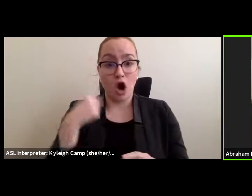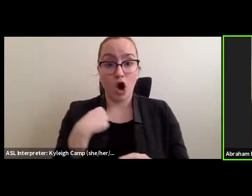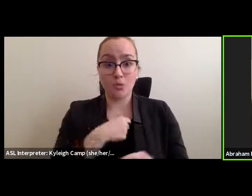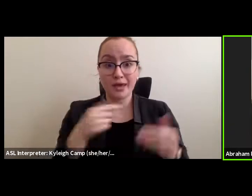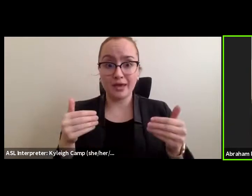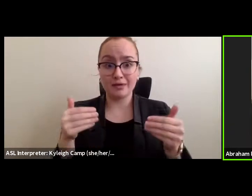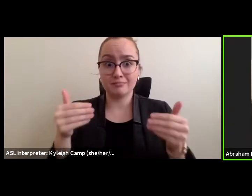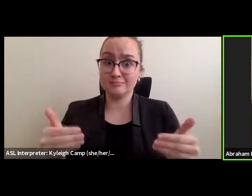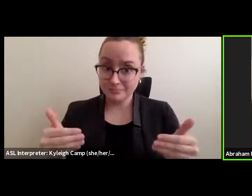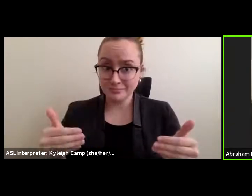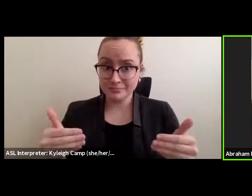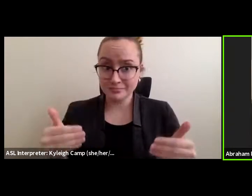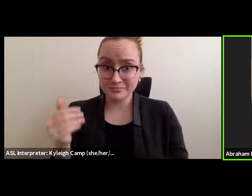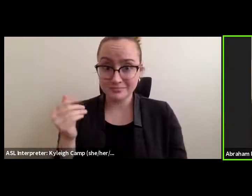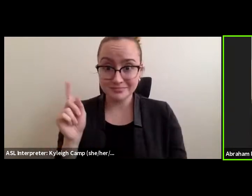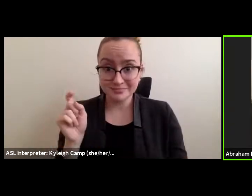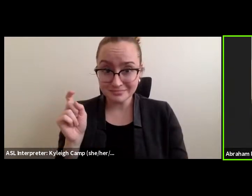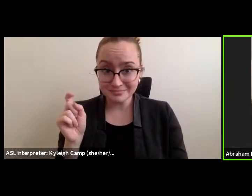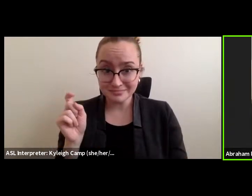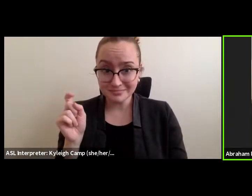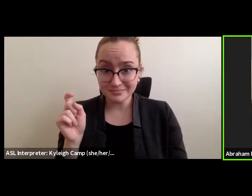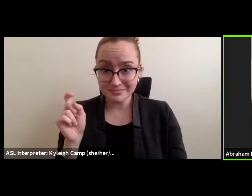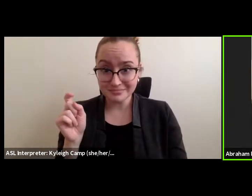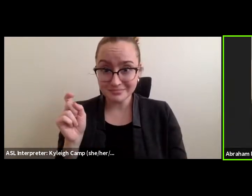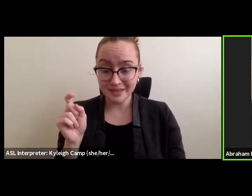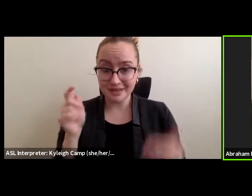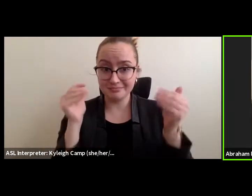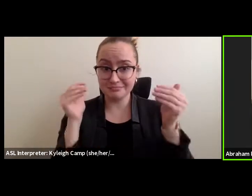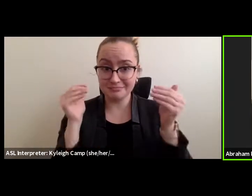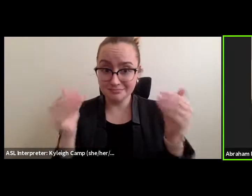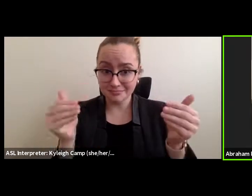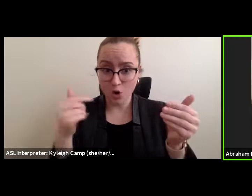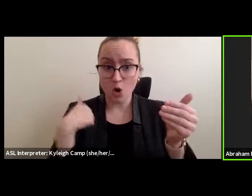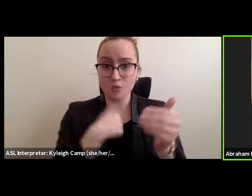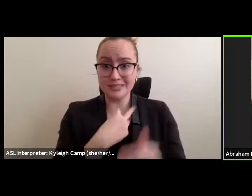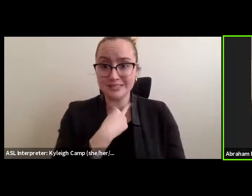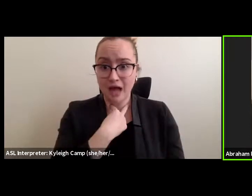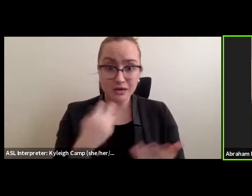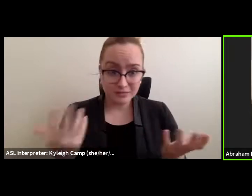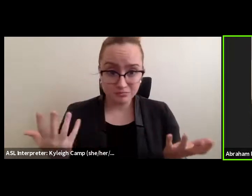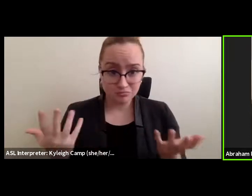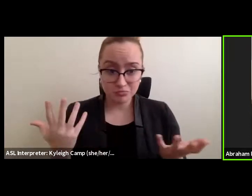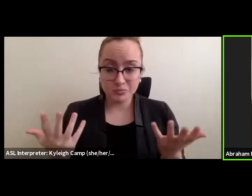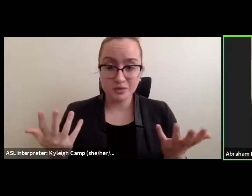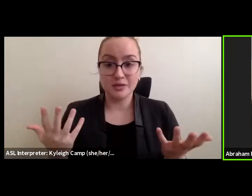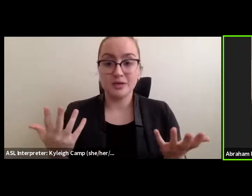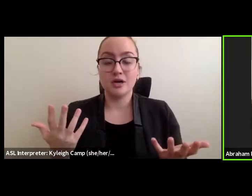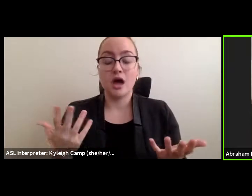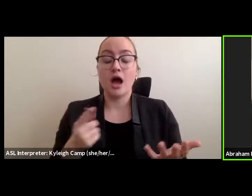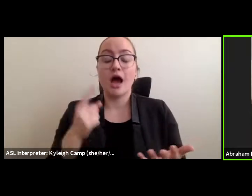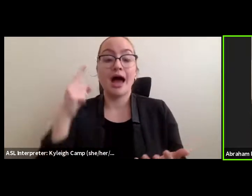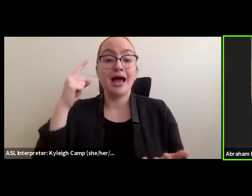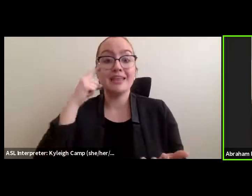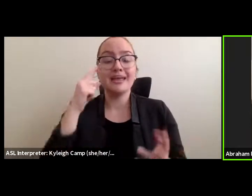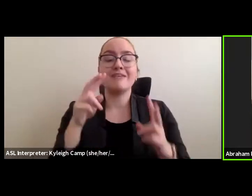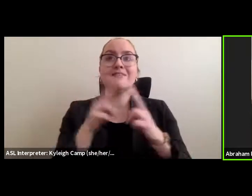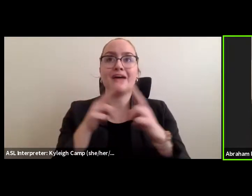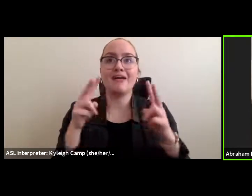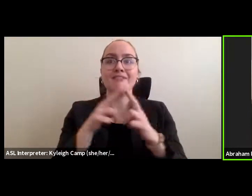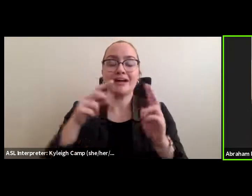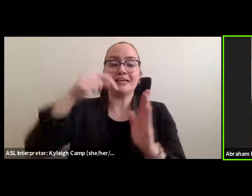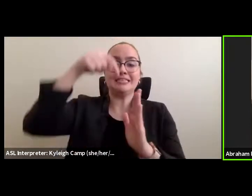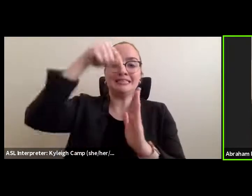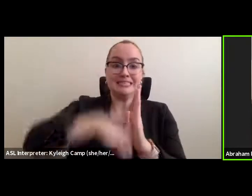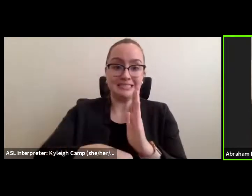progression happening? I mean, I think that, yes, on a very deep level. I think the more that we